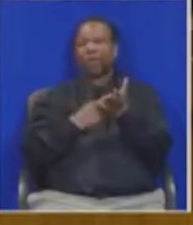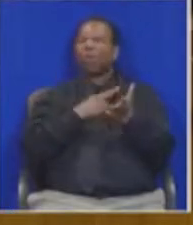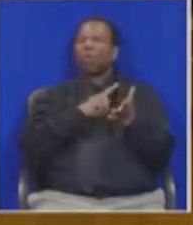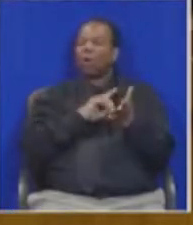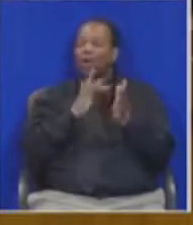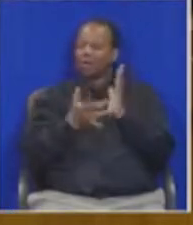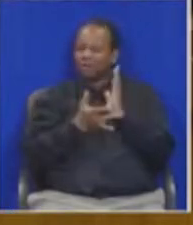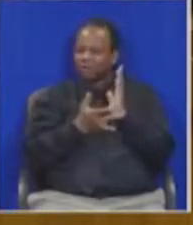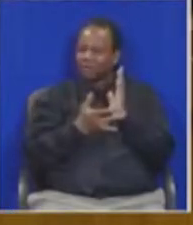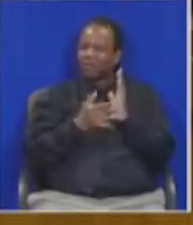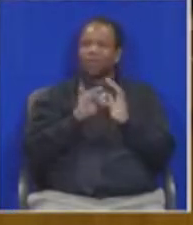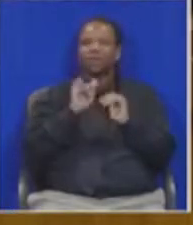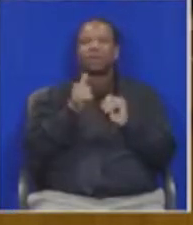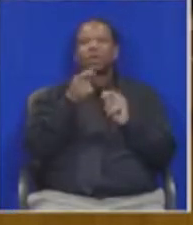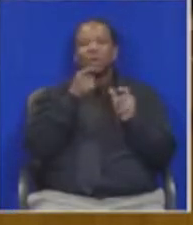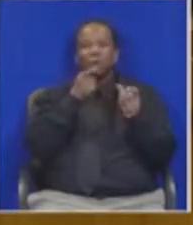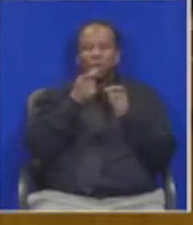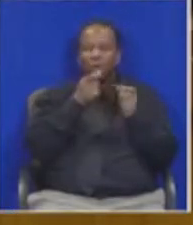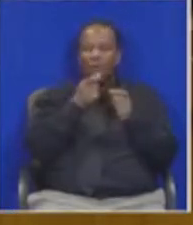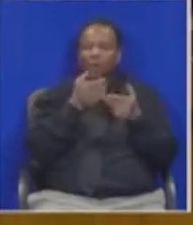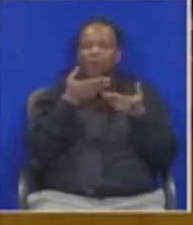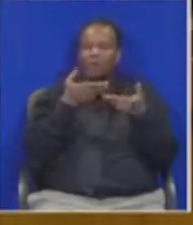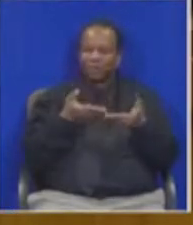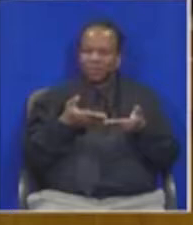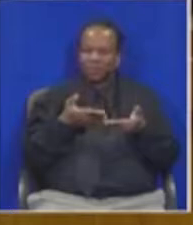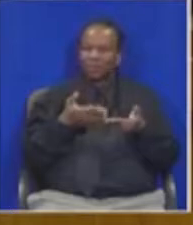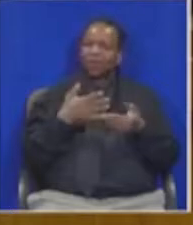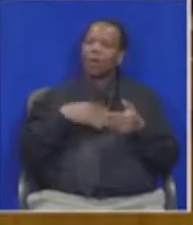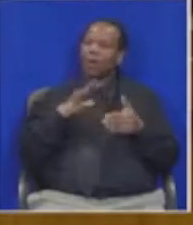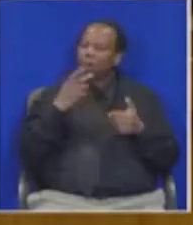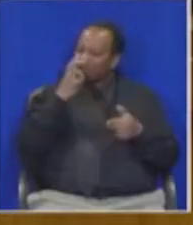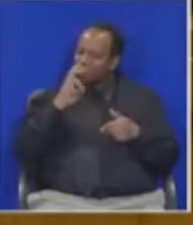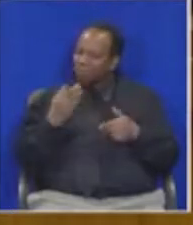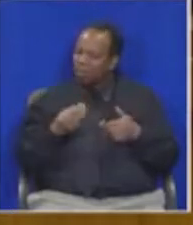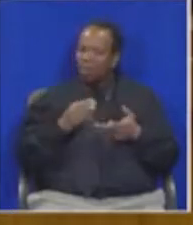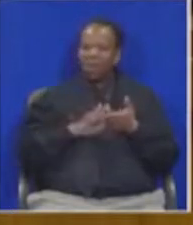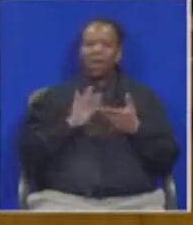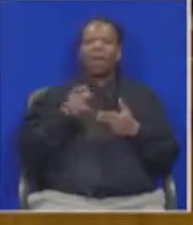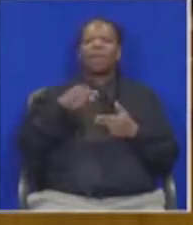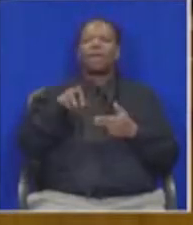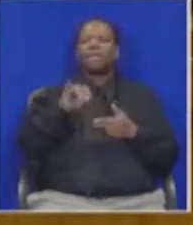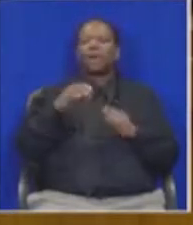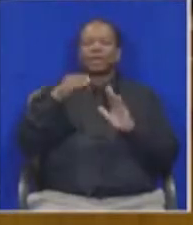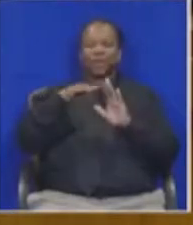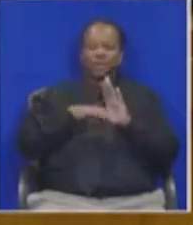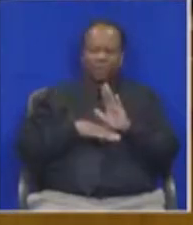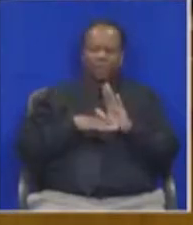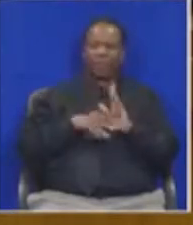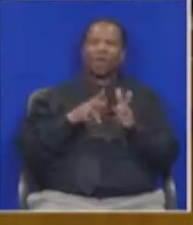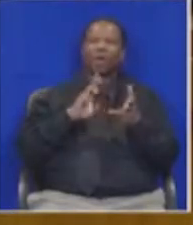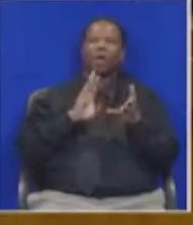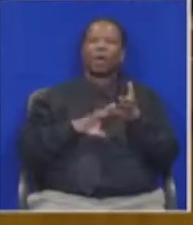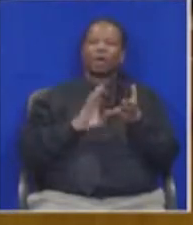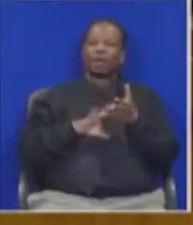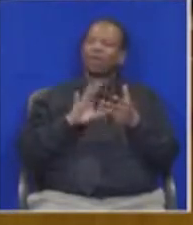One can blame weak domestic consumer demand, decline in resource prices internationally and even the recent drought that has